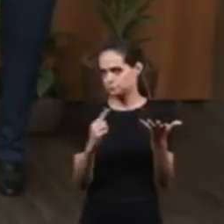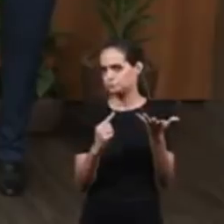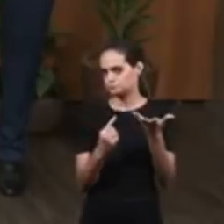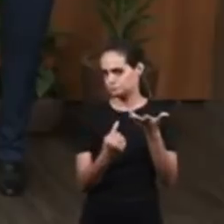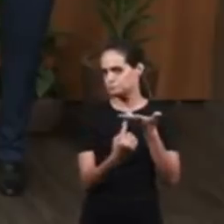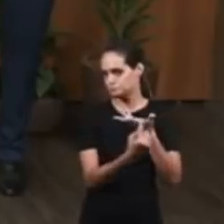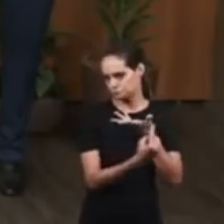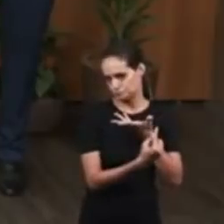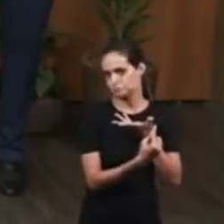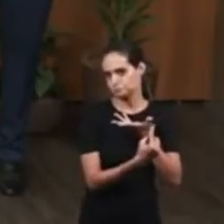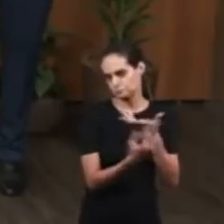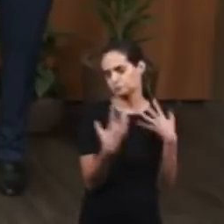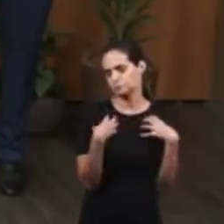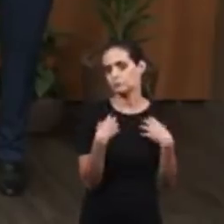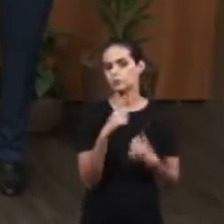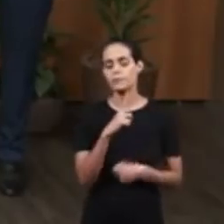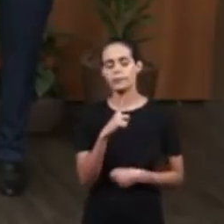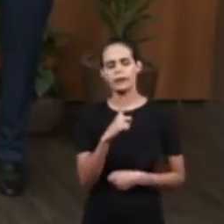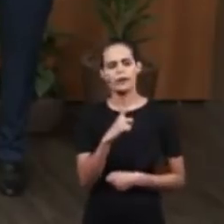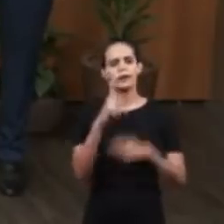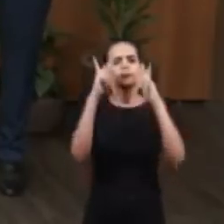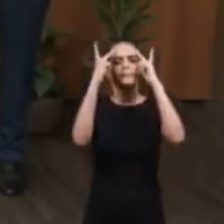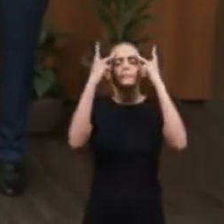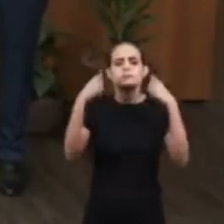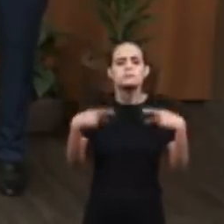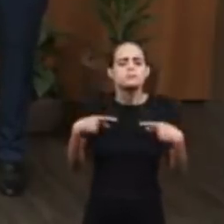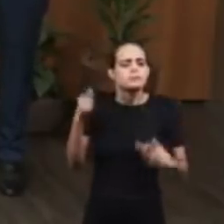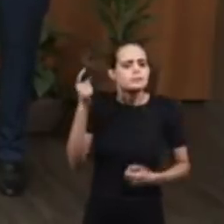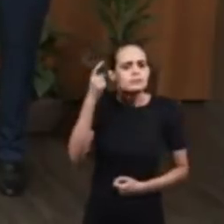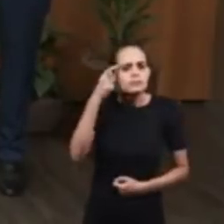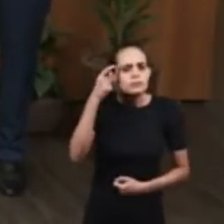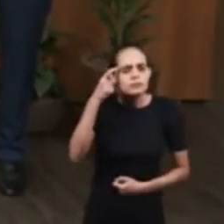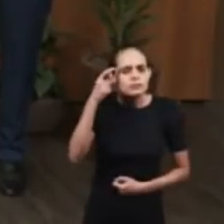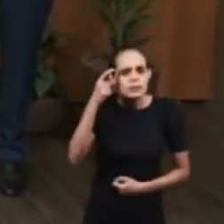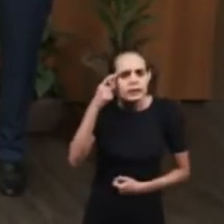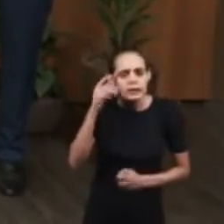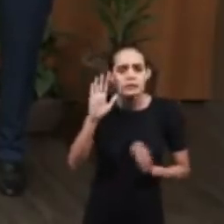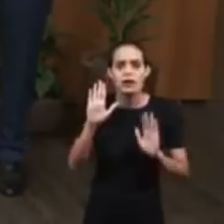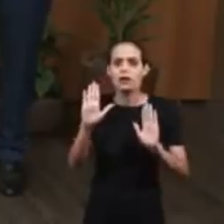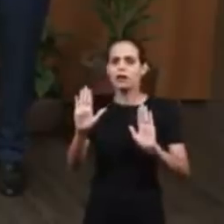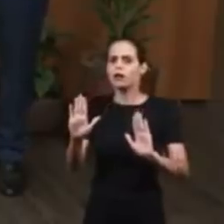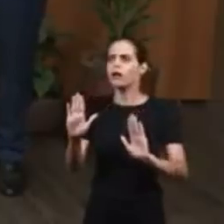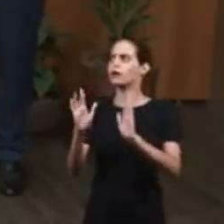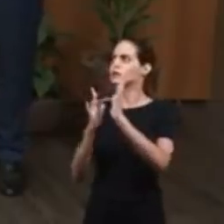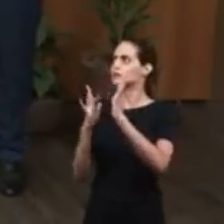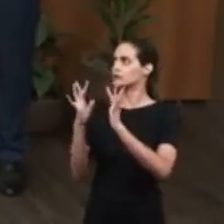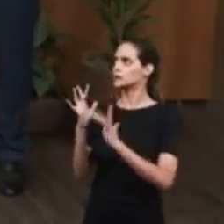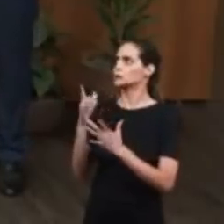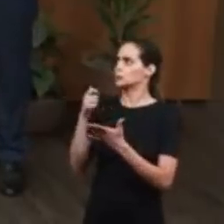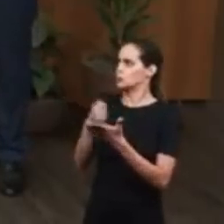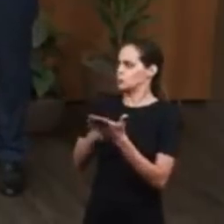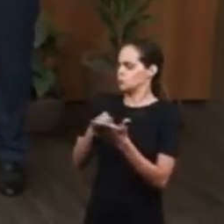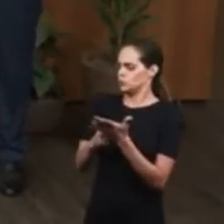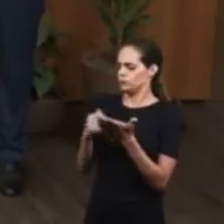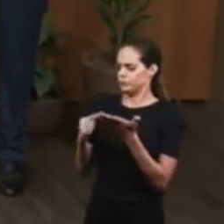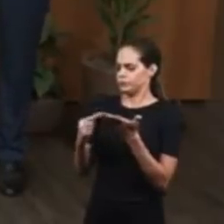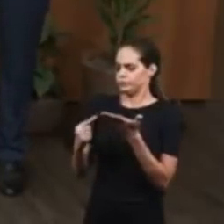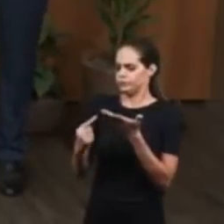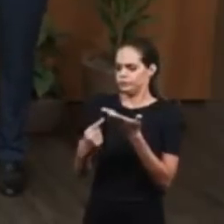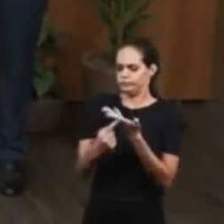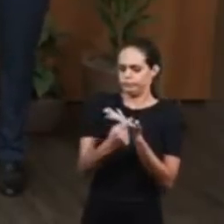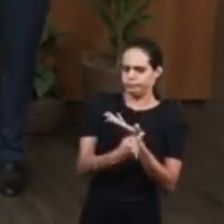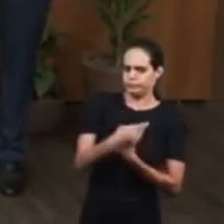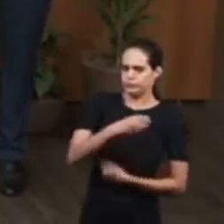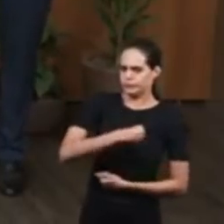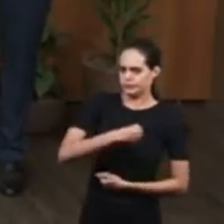The first expectation that the many have is that the Lord will condemn them for their